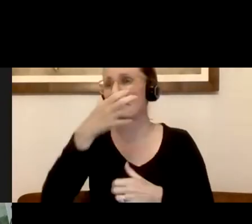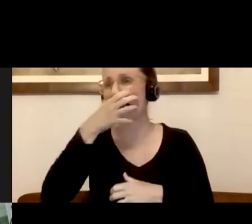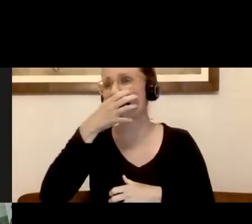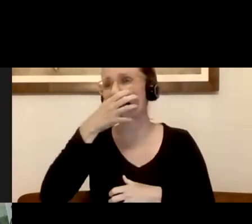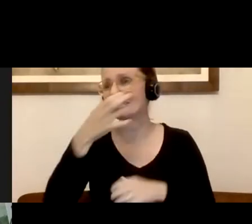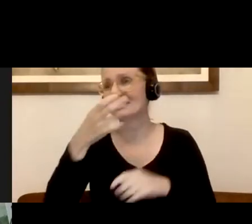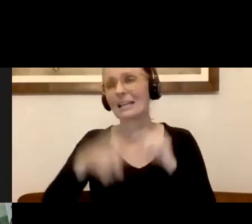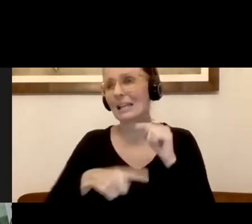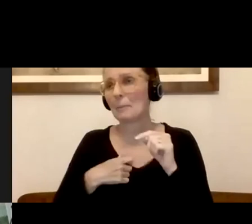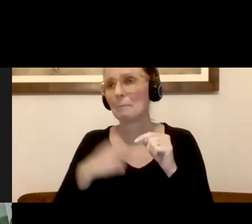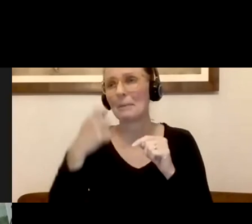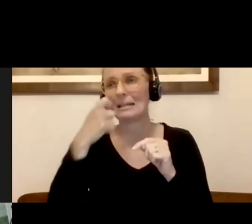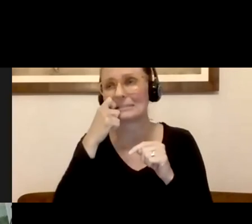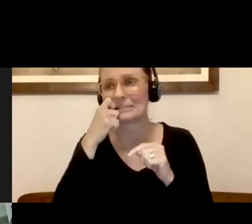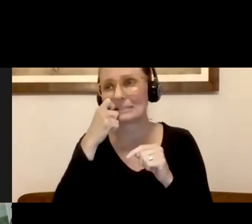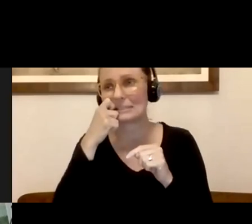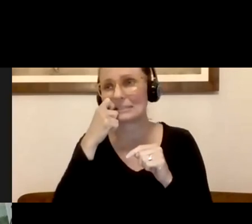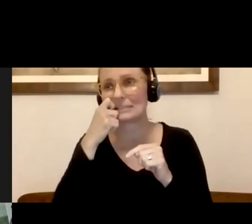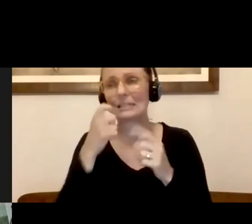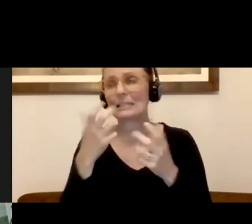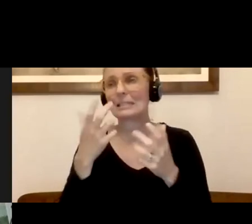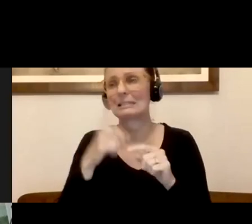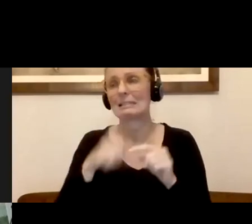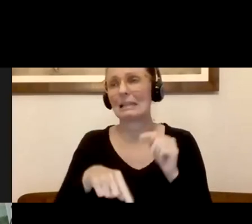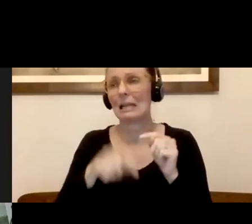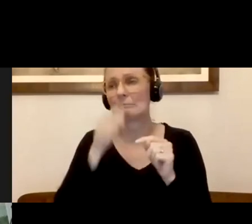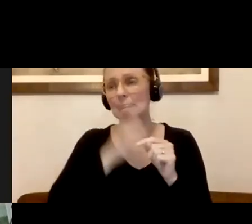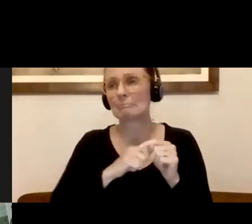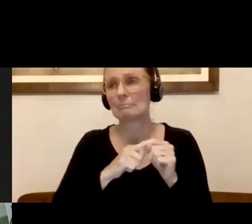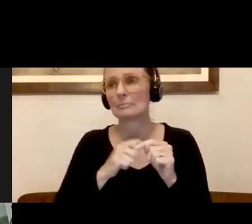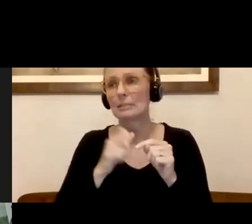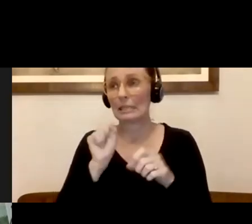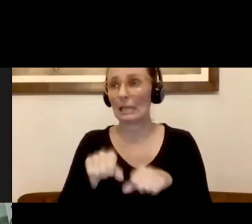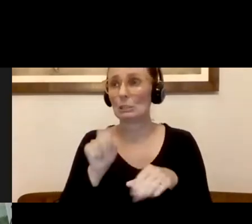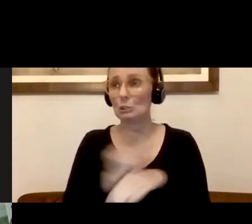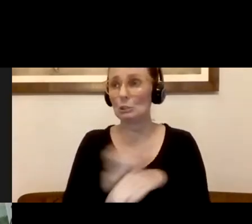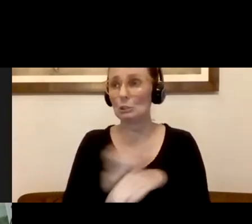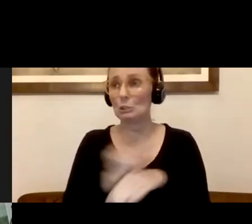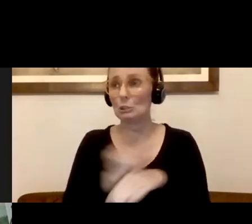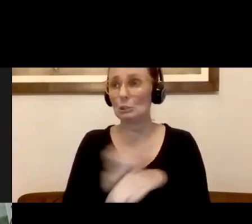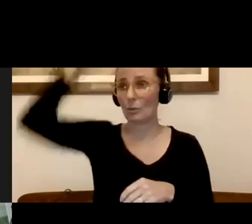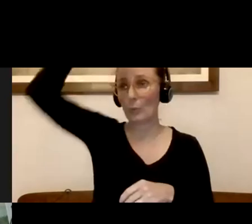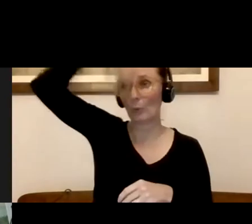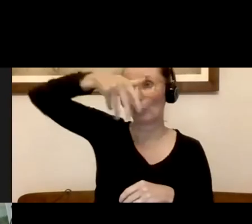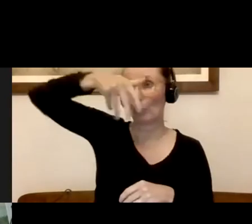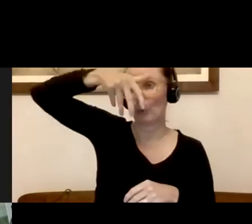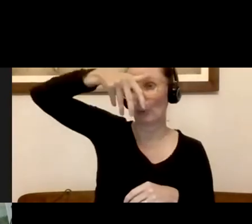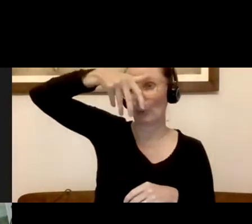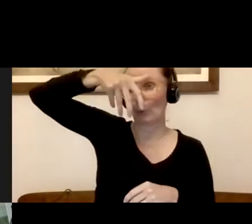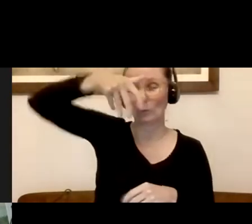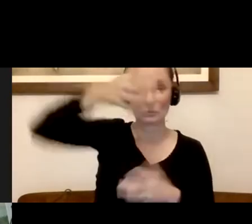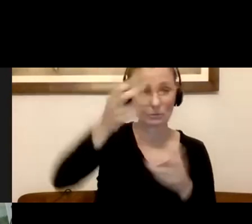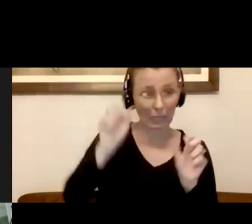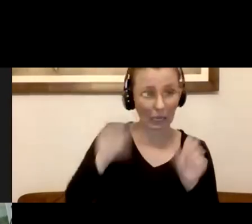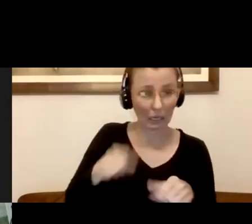mask, scarf, et cetera. And I had the same problem. The short answer is yes. Uh, you can wear, cloth materials is very